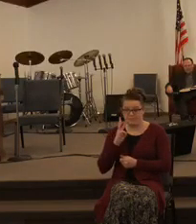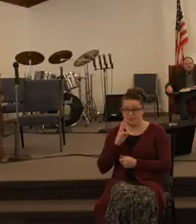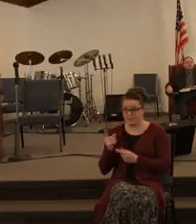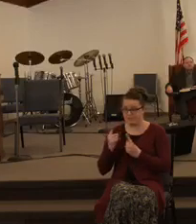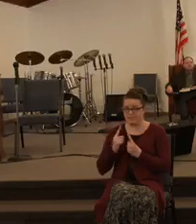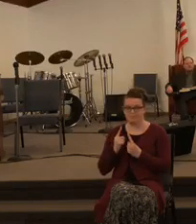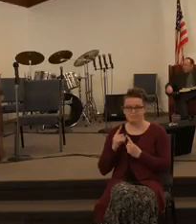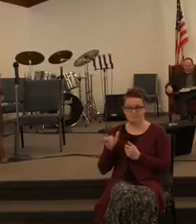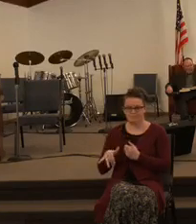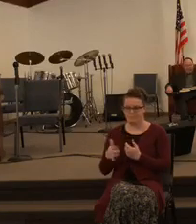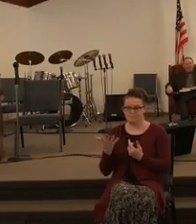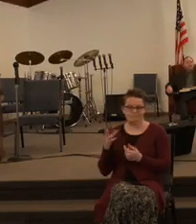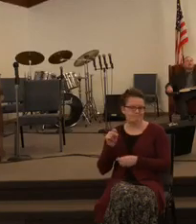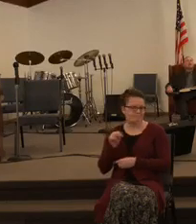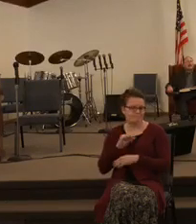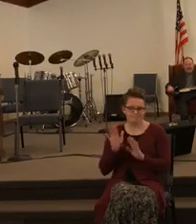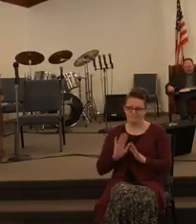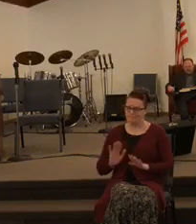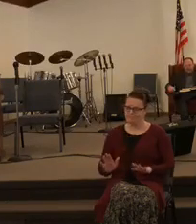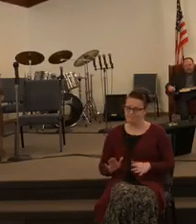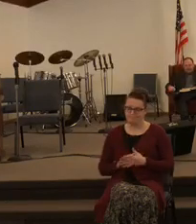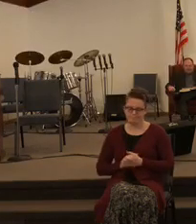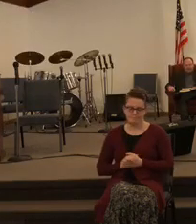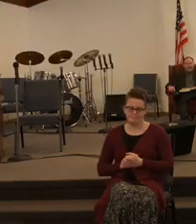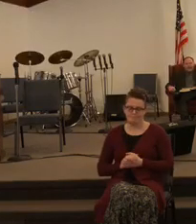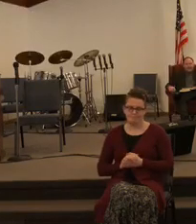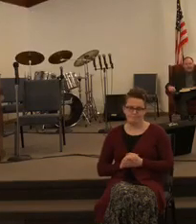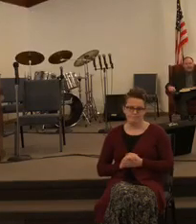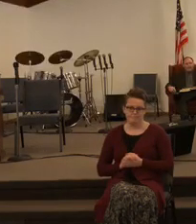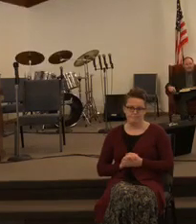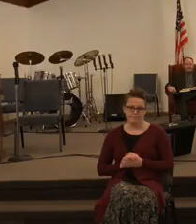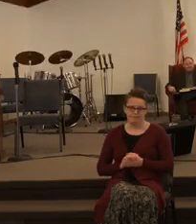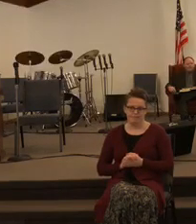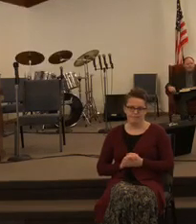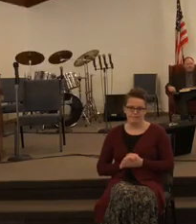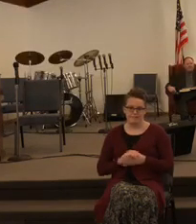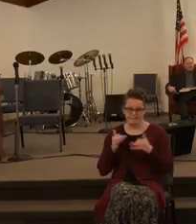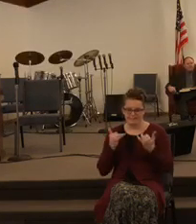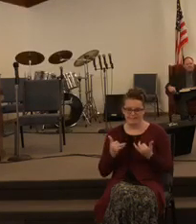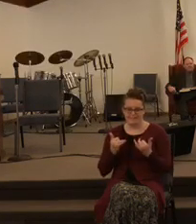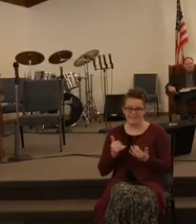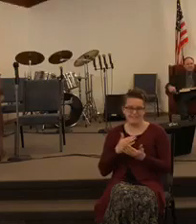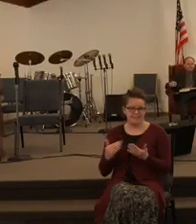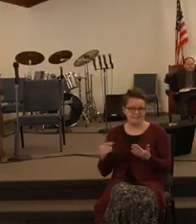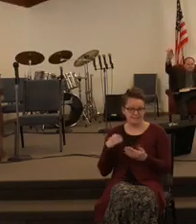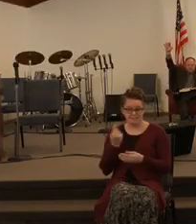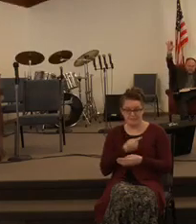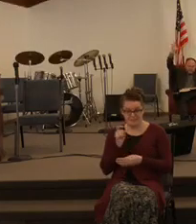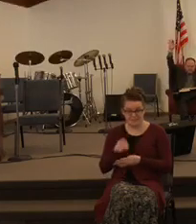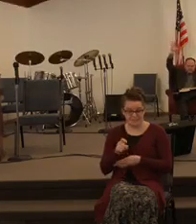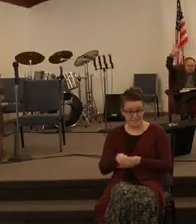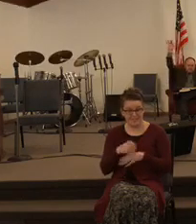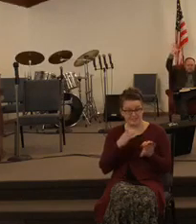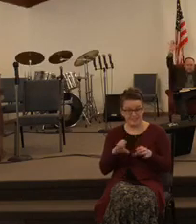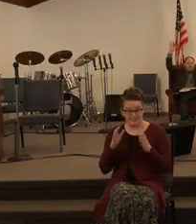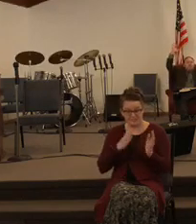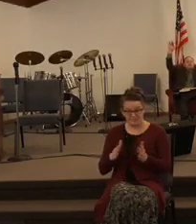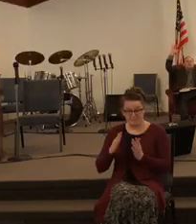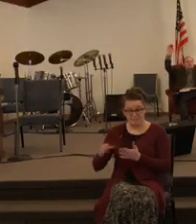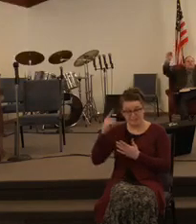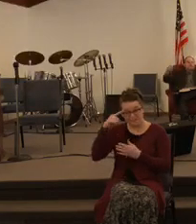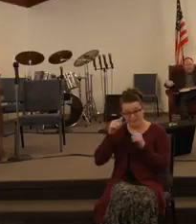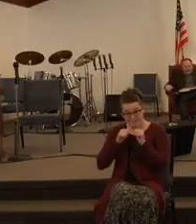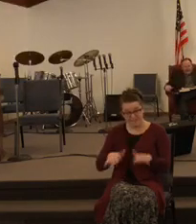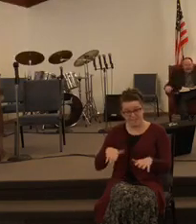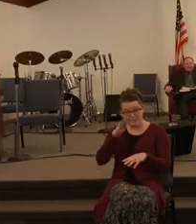I'll answer it for you no it wouldn't have come there are things that we need to do to prepare for the blessings of God